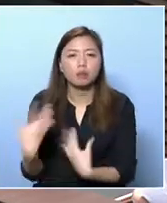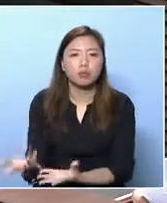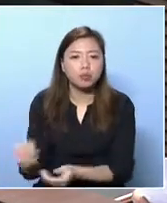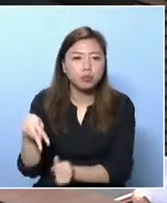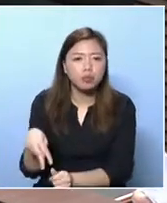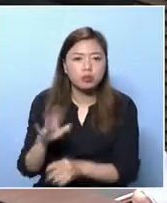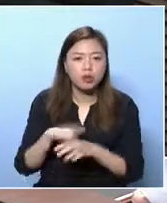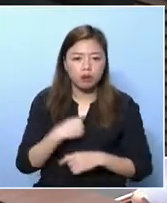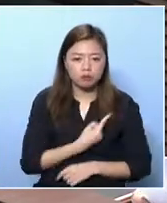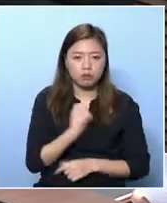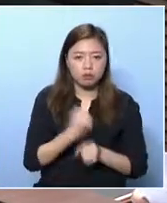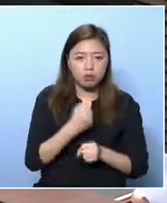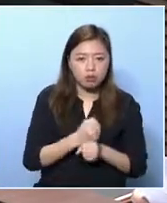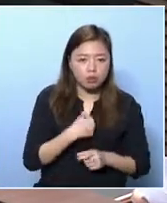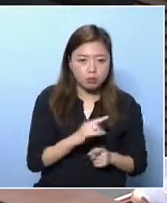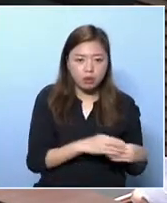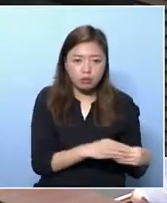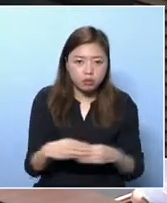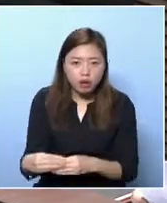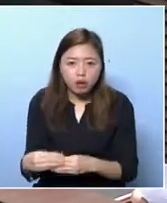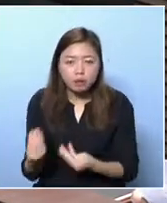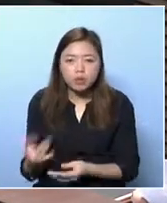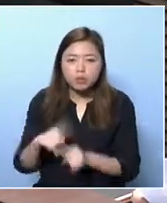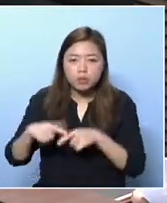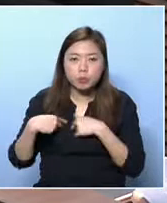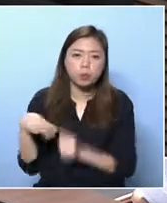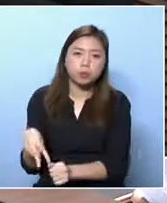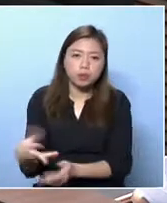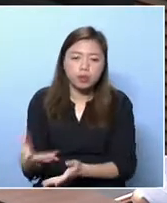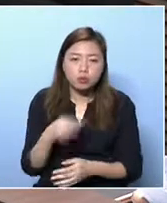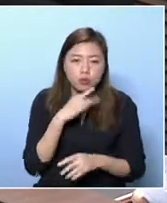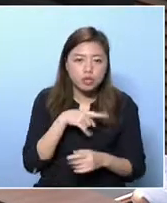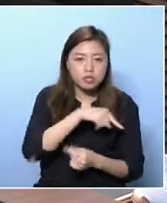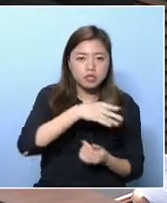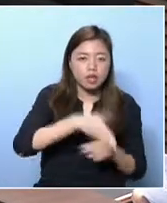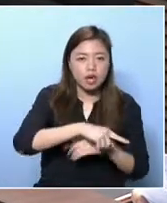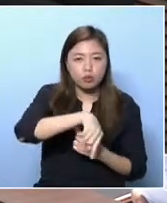require the children to be taken to the center